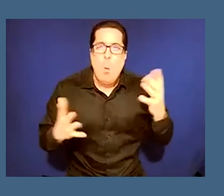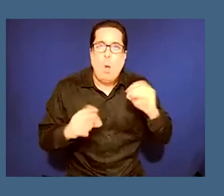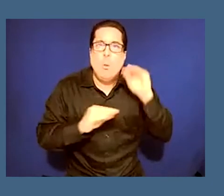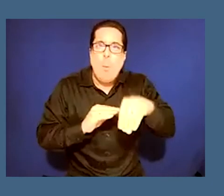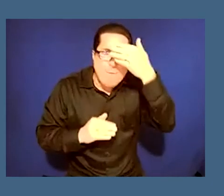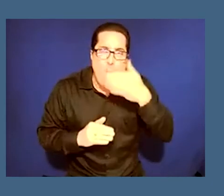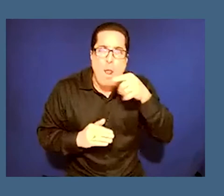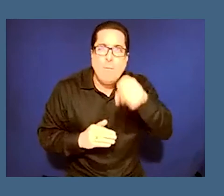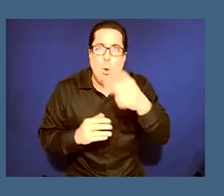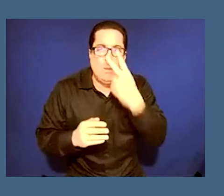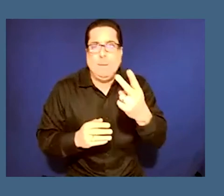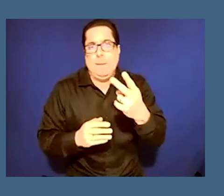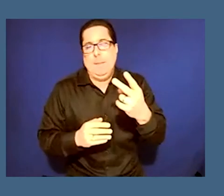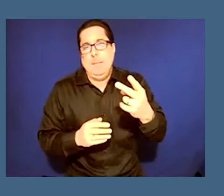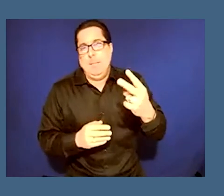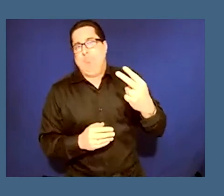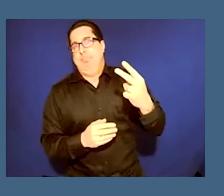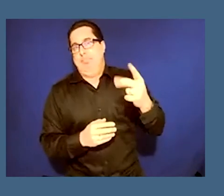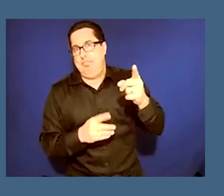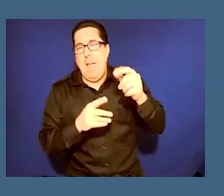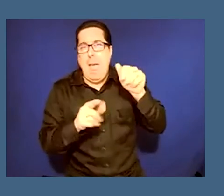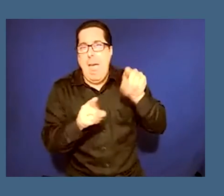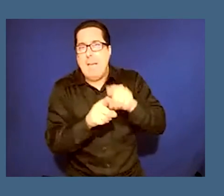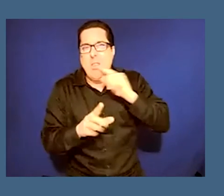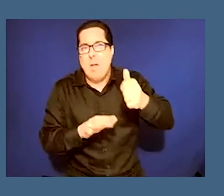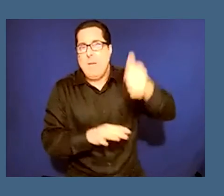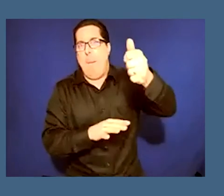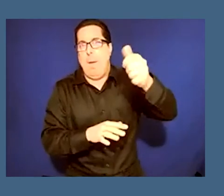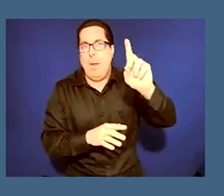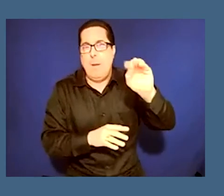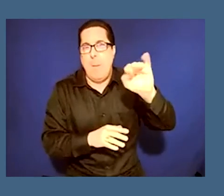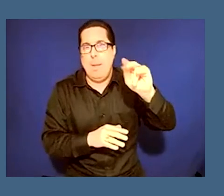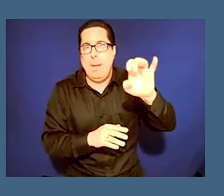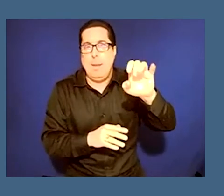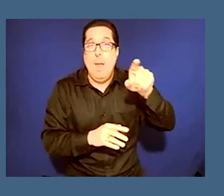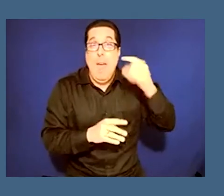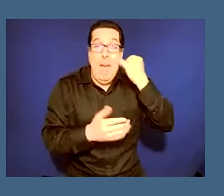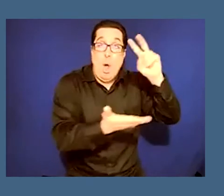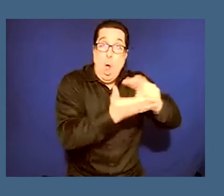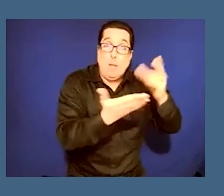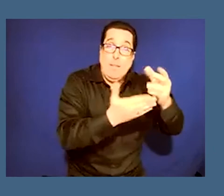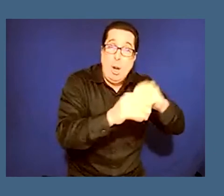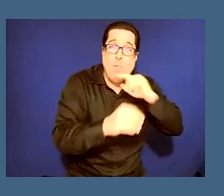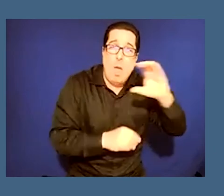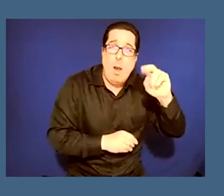all the time which is like the dominant that even if they lost here in the confederate war every time you go to the town